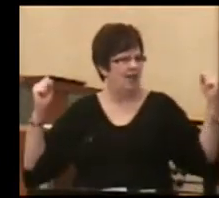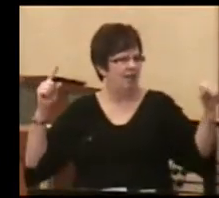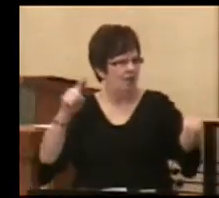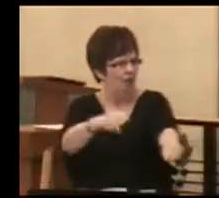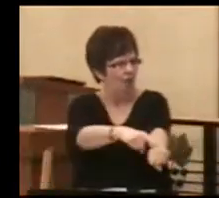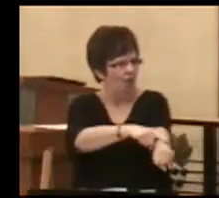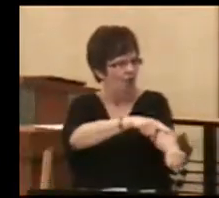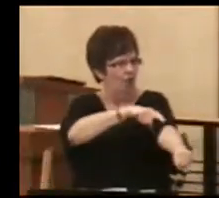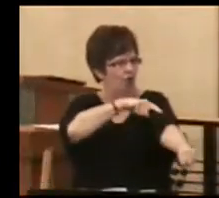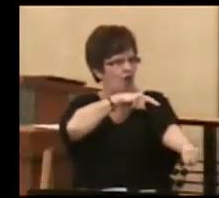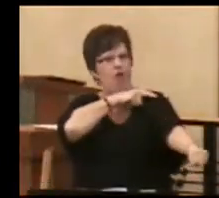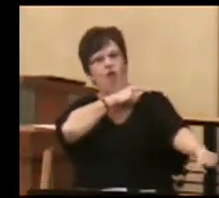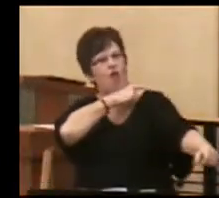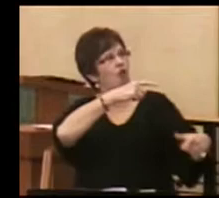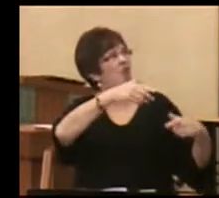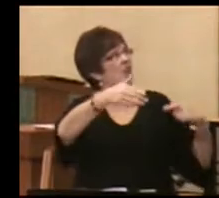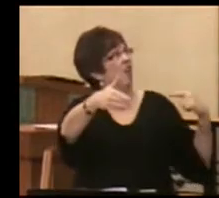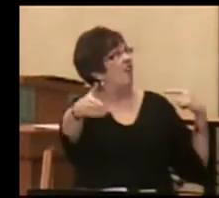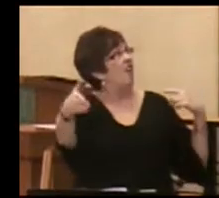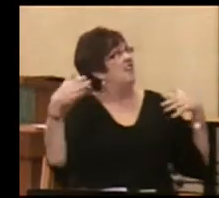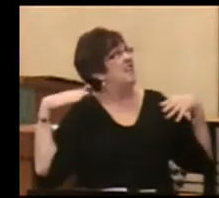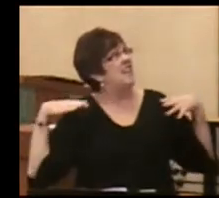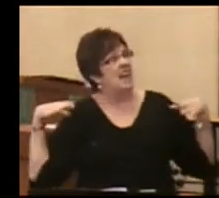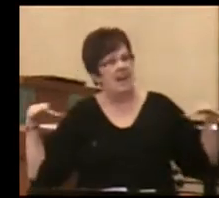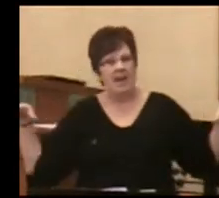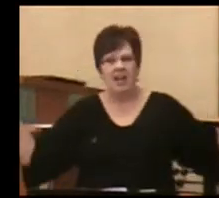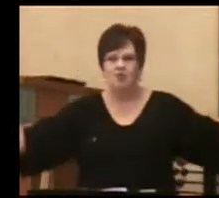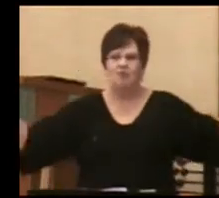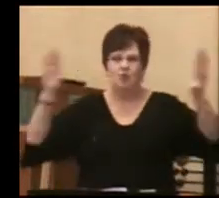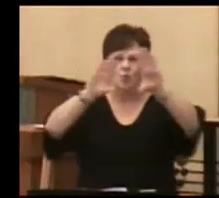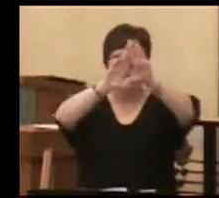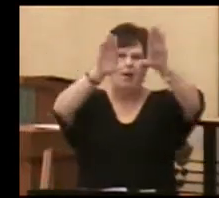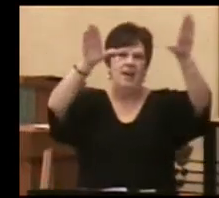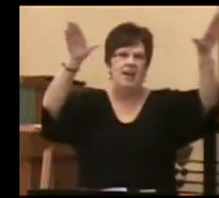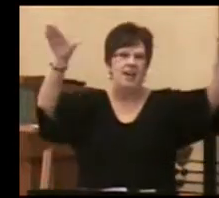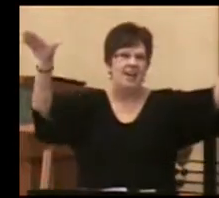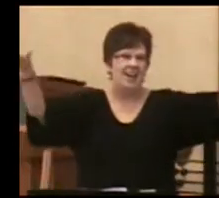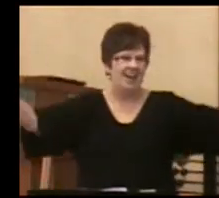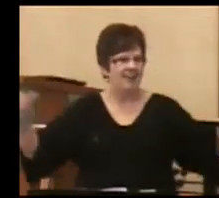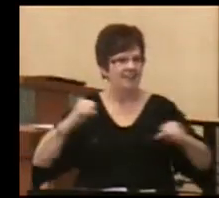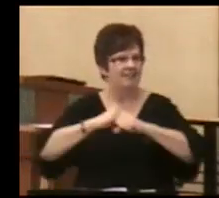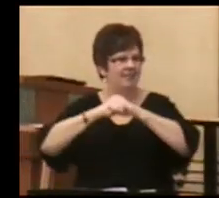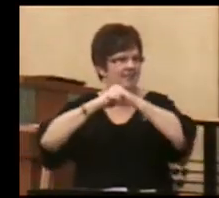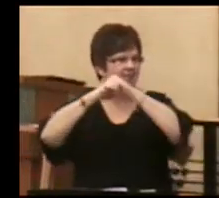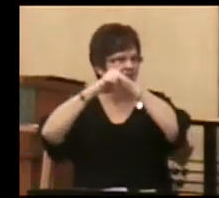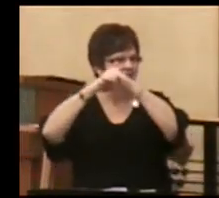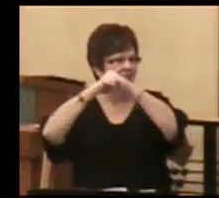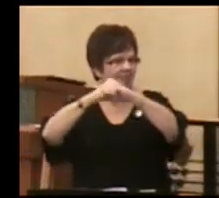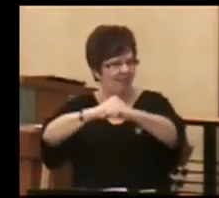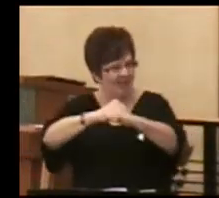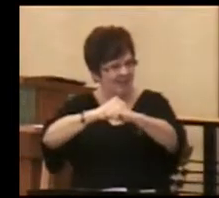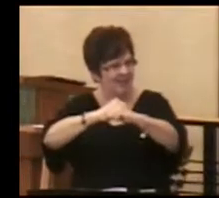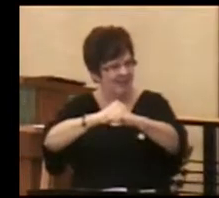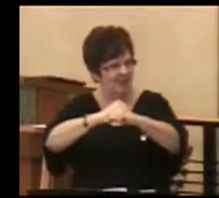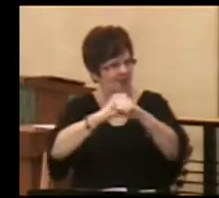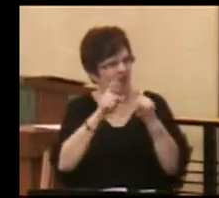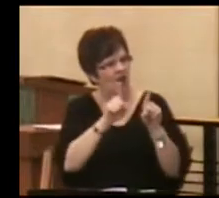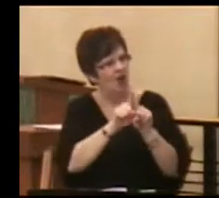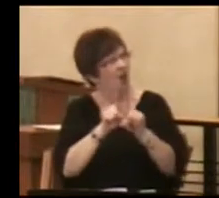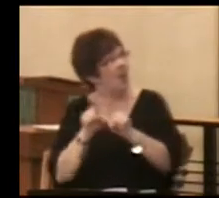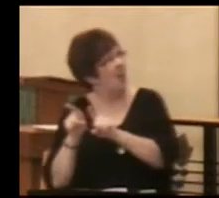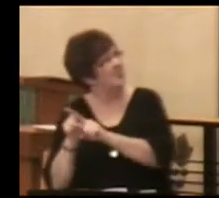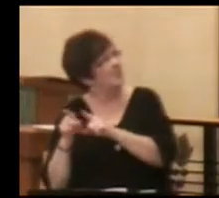The cherubim with their wings guarding the Ark of the Covenant. Also the